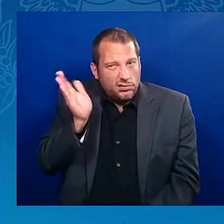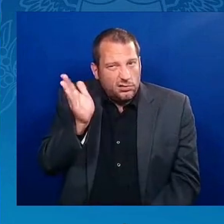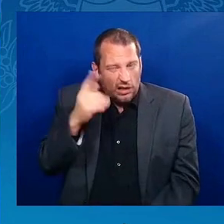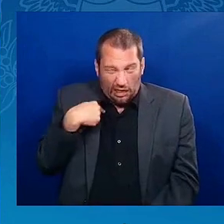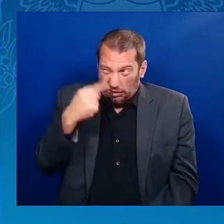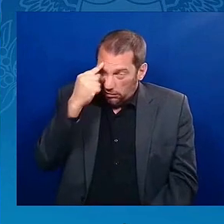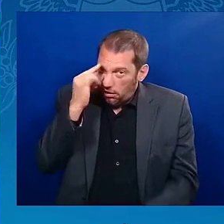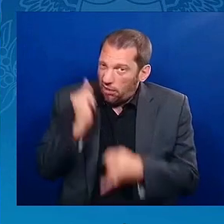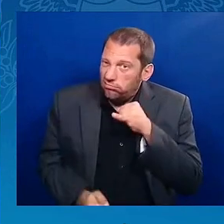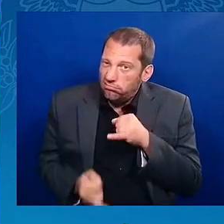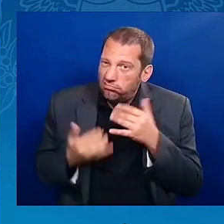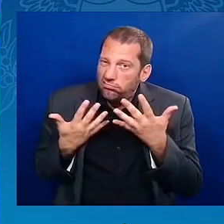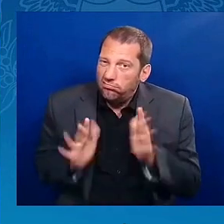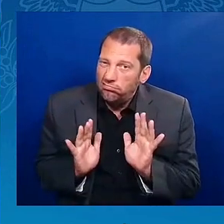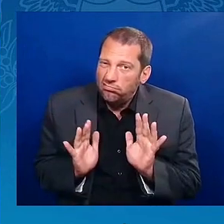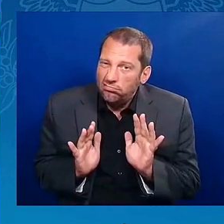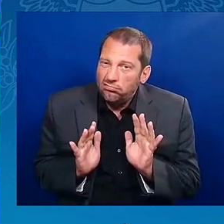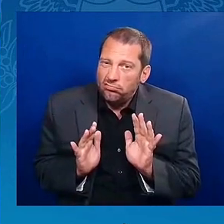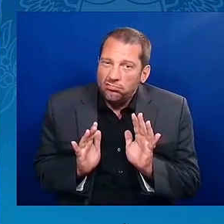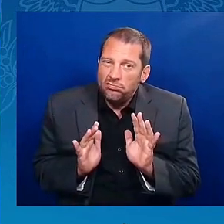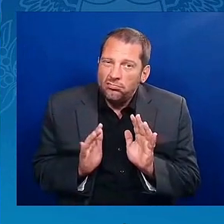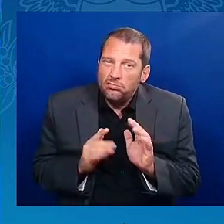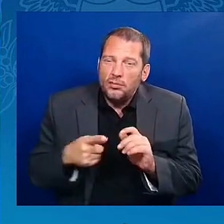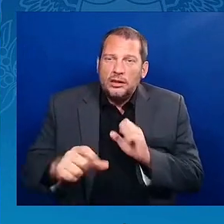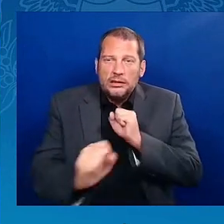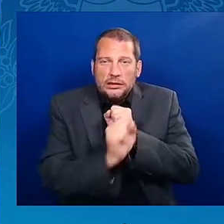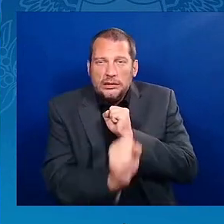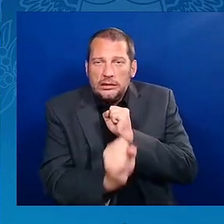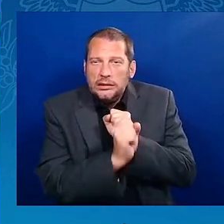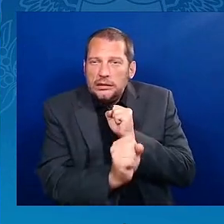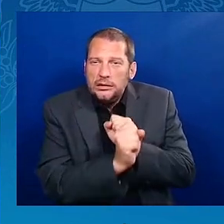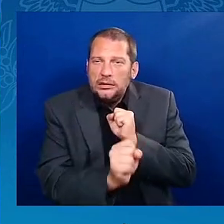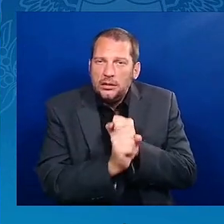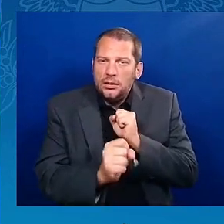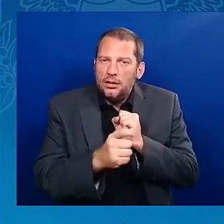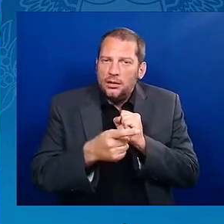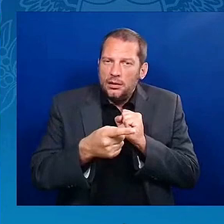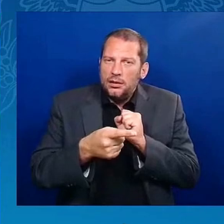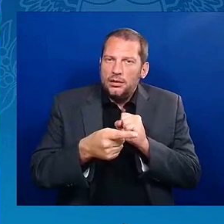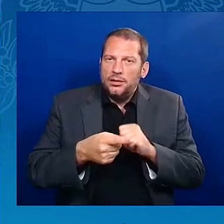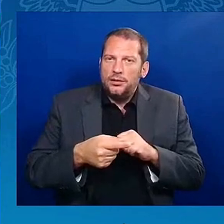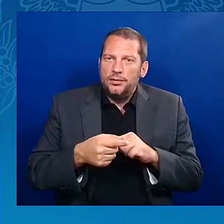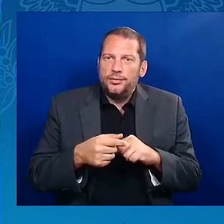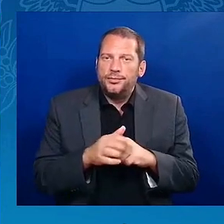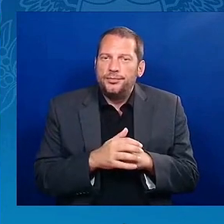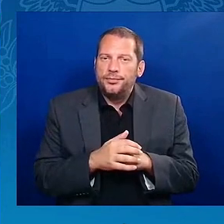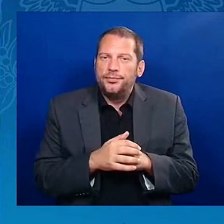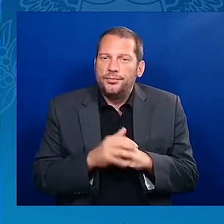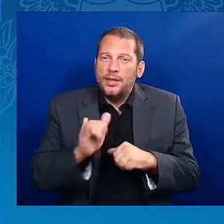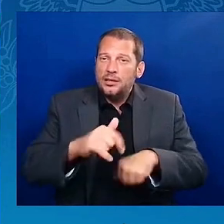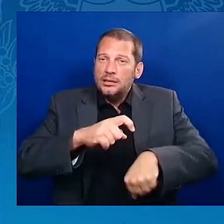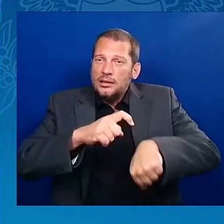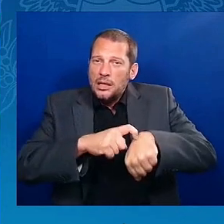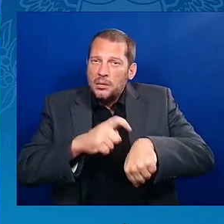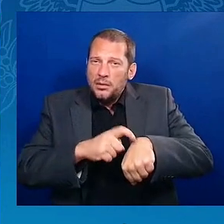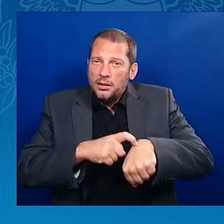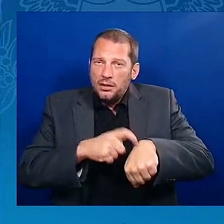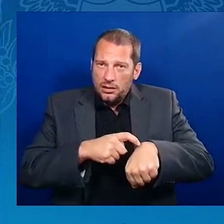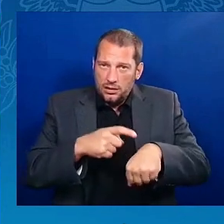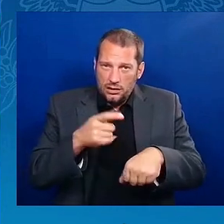about, of course, what he was on the verge of doing, which was to merge the civil rights movement with,